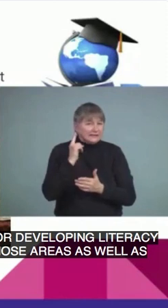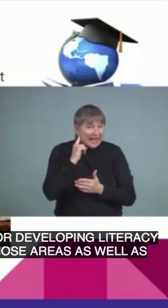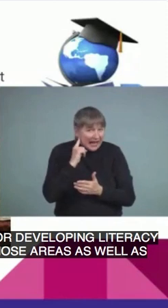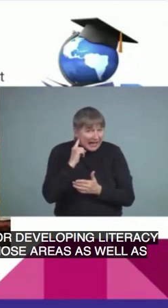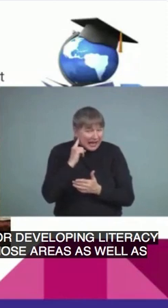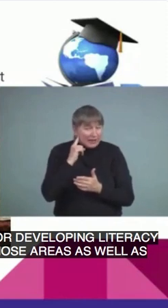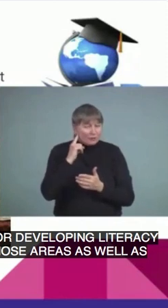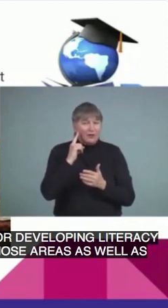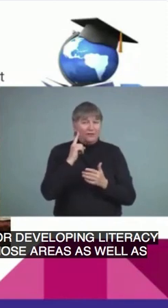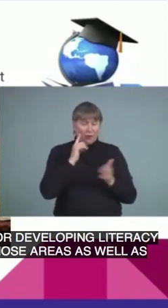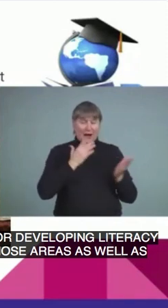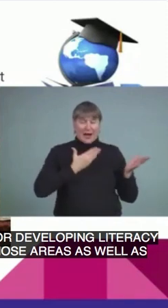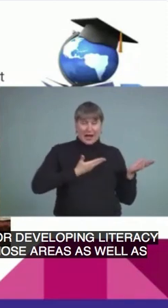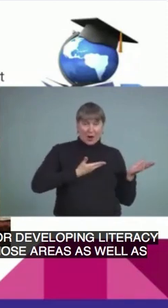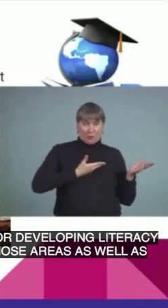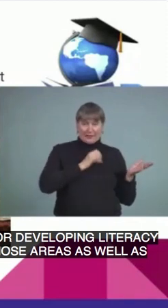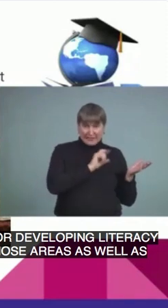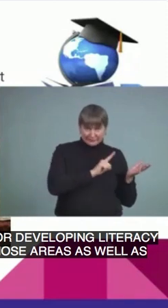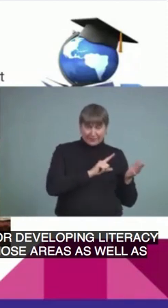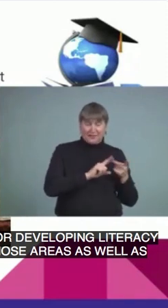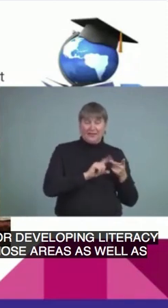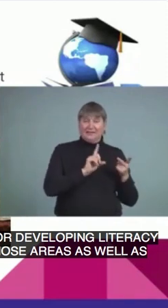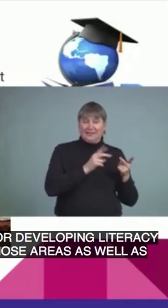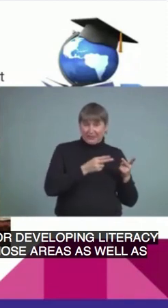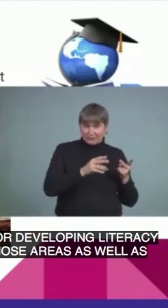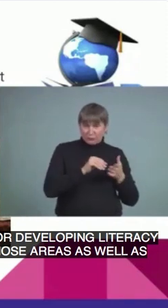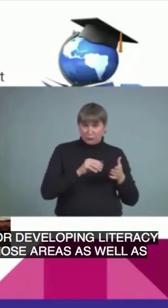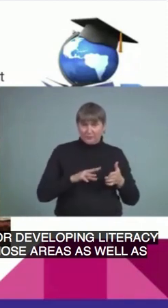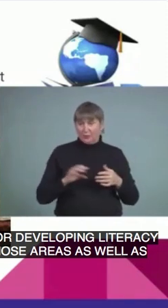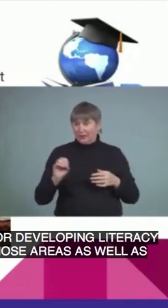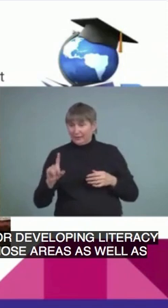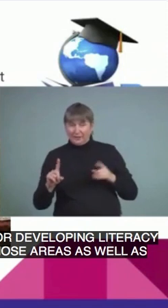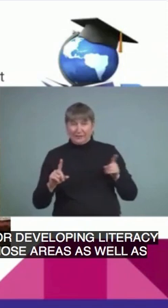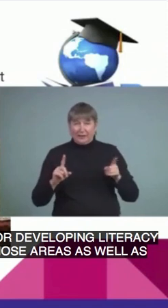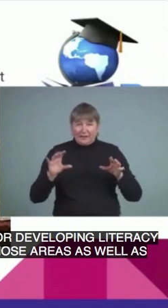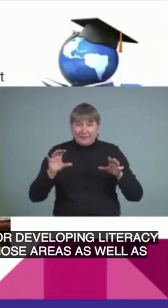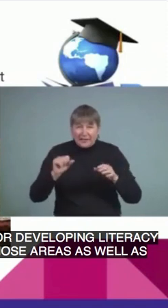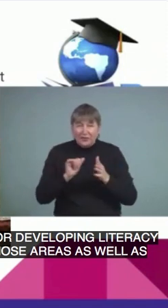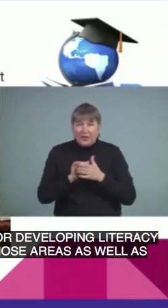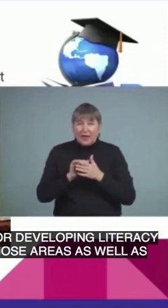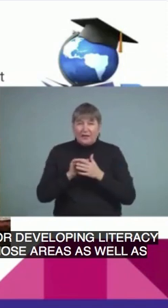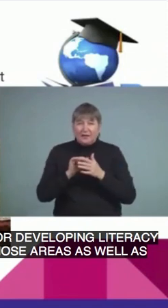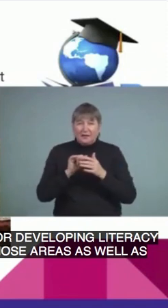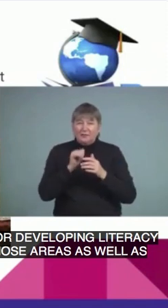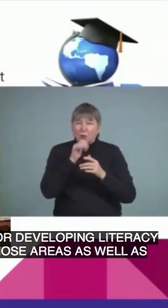our ELs and DHH students who may have challenging accessing some of those sounds.